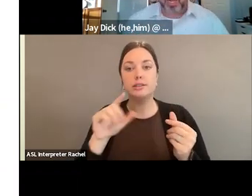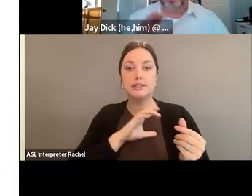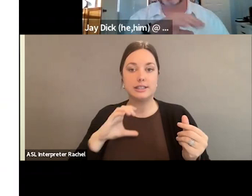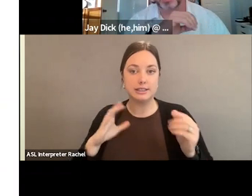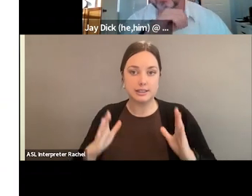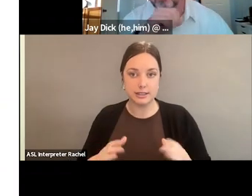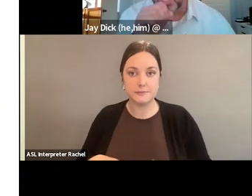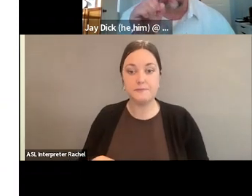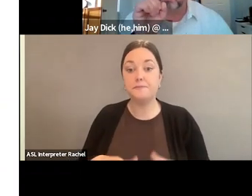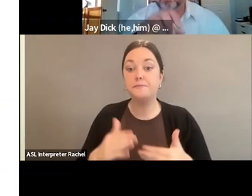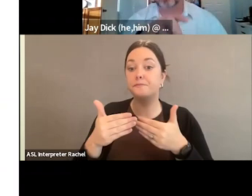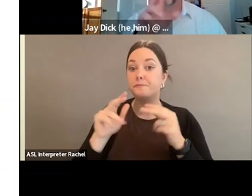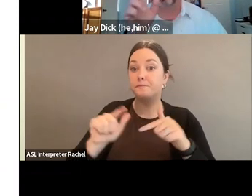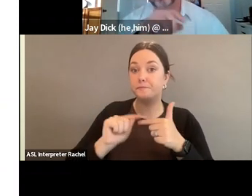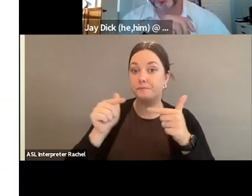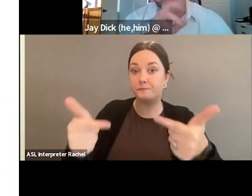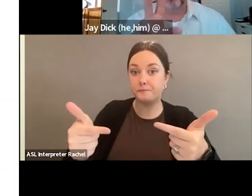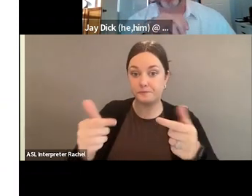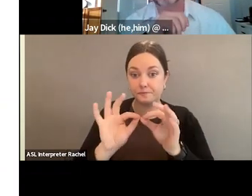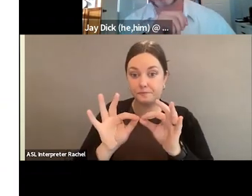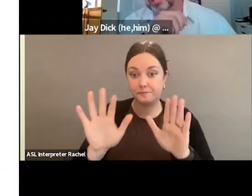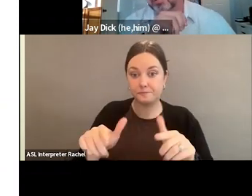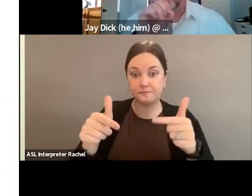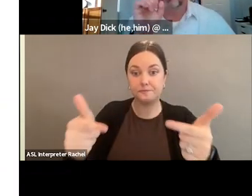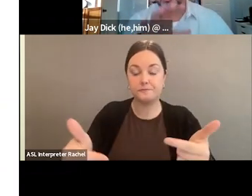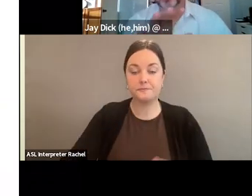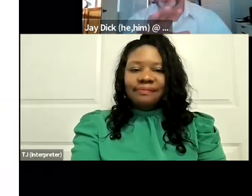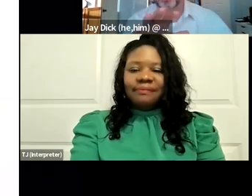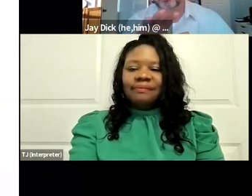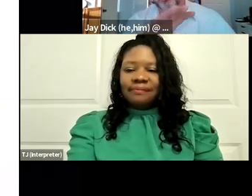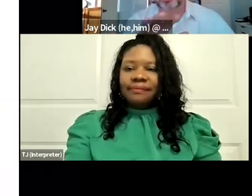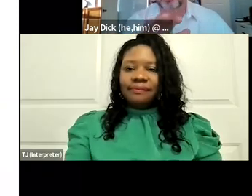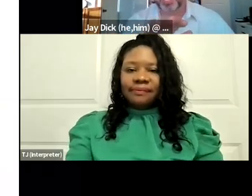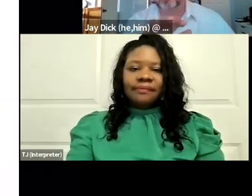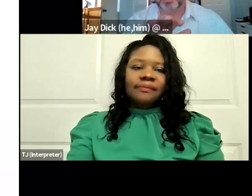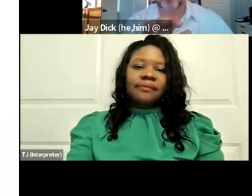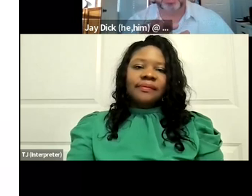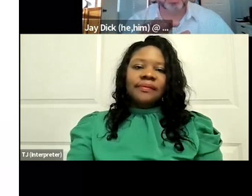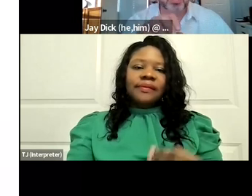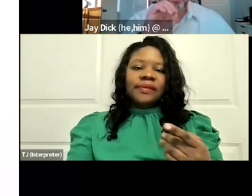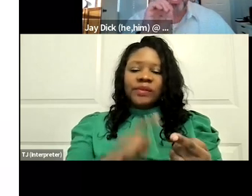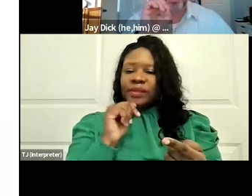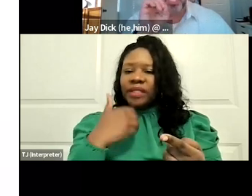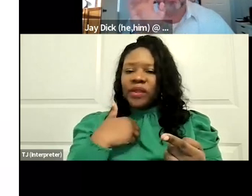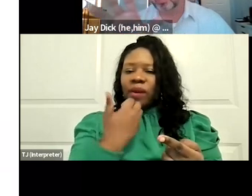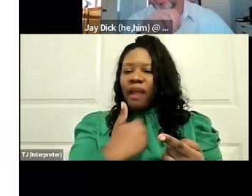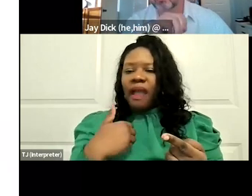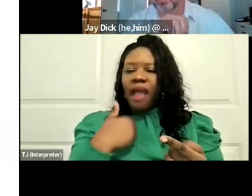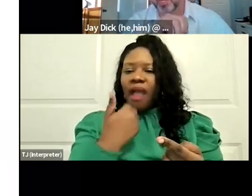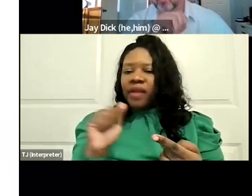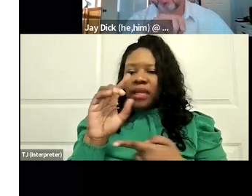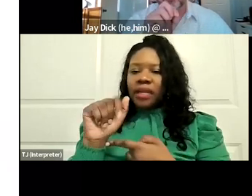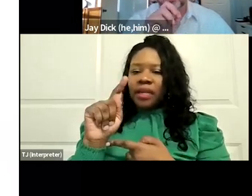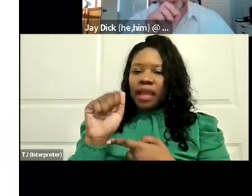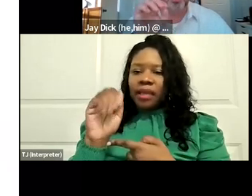there? Next slide. Real quickly, local ballot initiatives. Don't really – know, there's really no database for this, but I want to